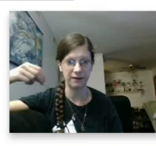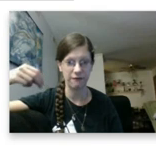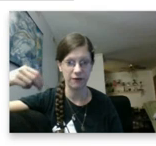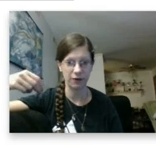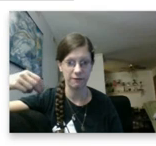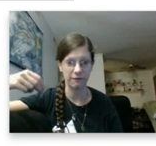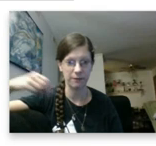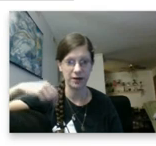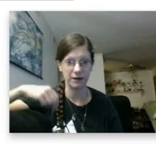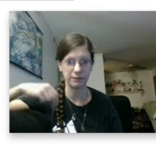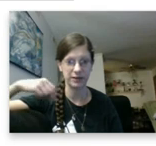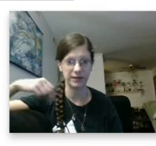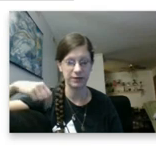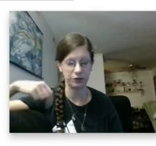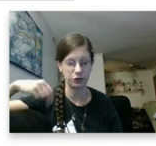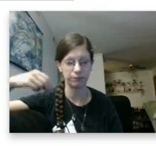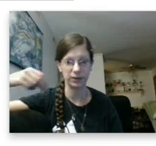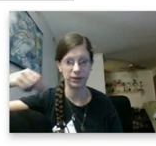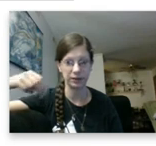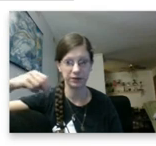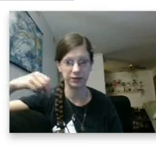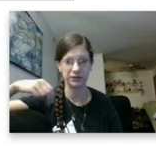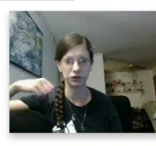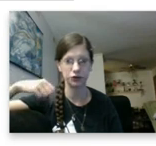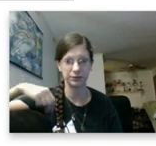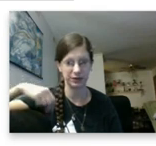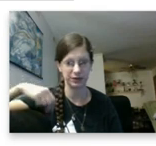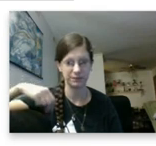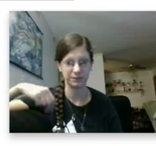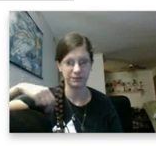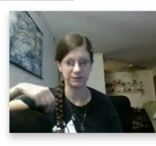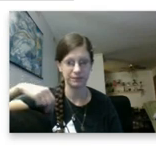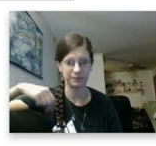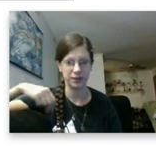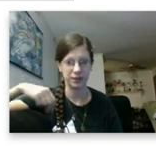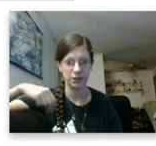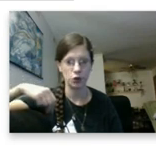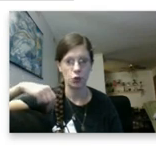whether they differ from everybody else you put under this treatment.